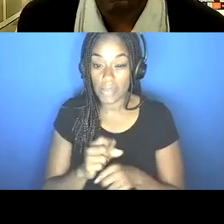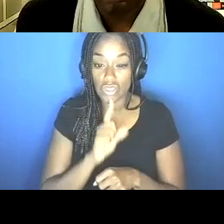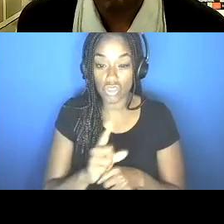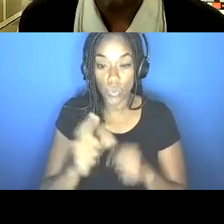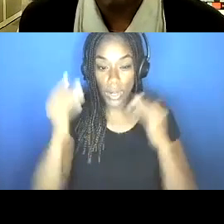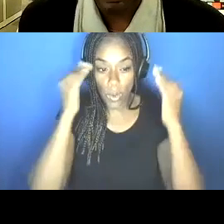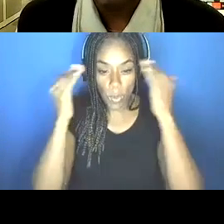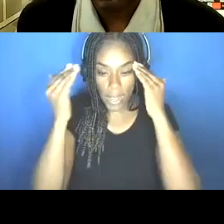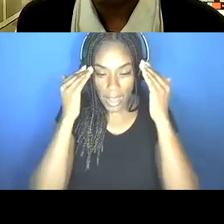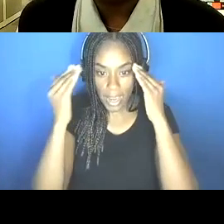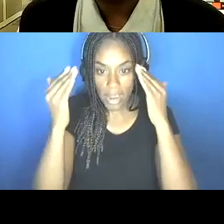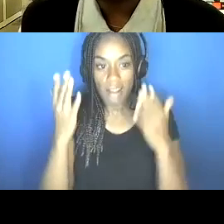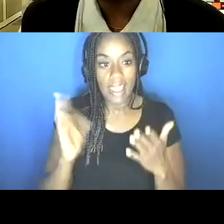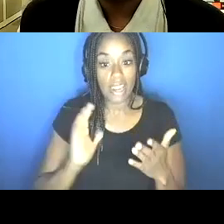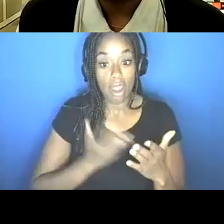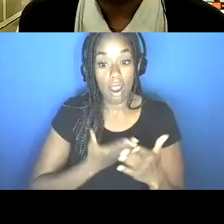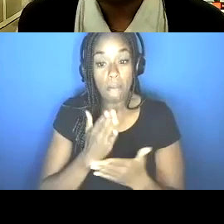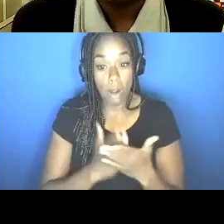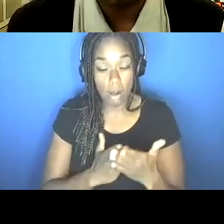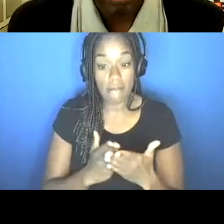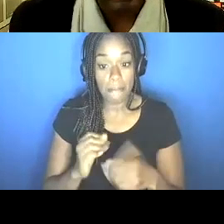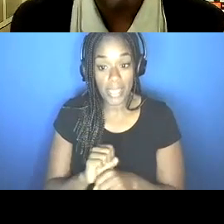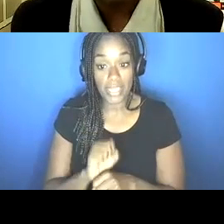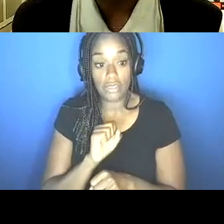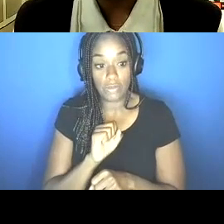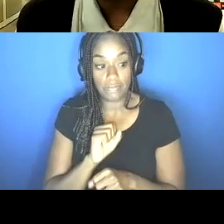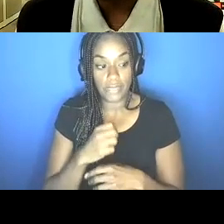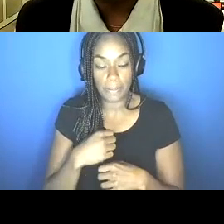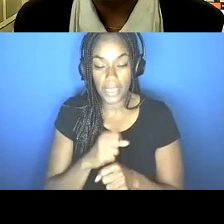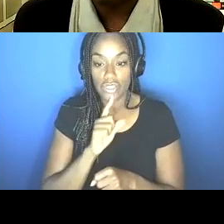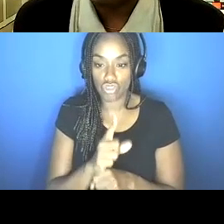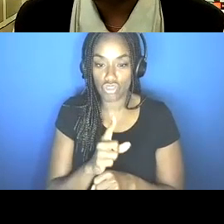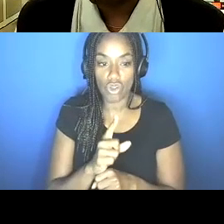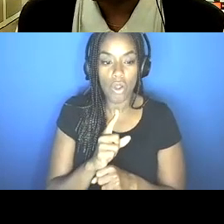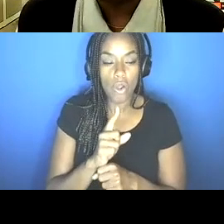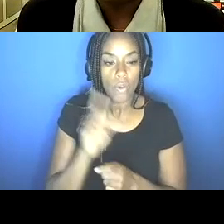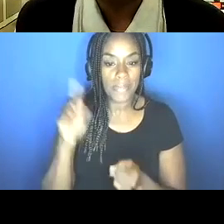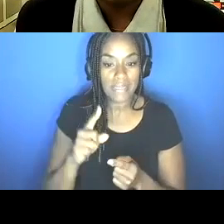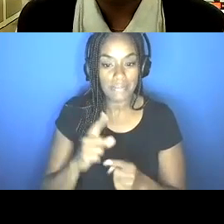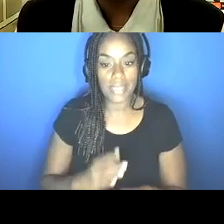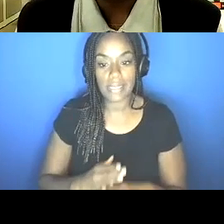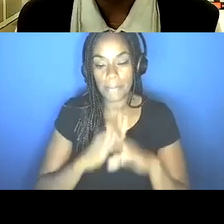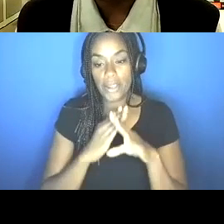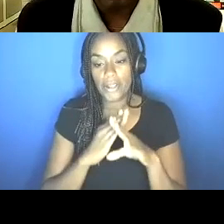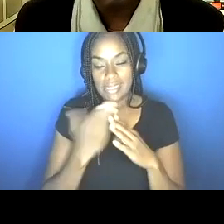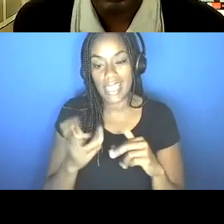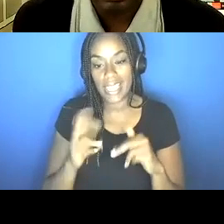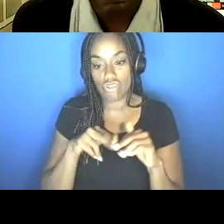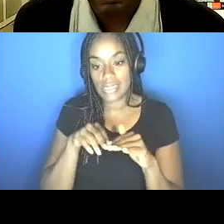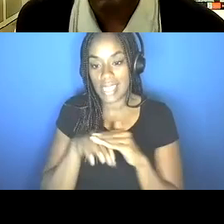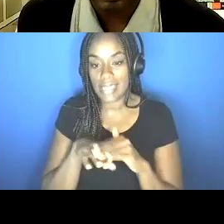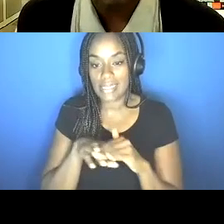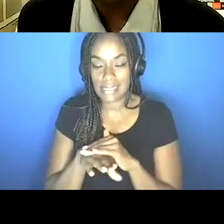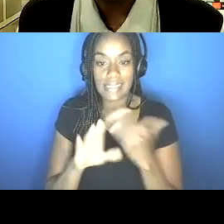working from our part, um, as a city to, um, minimize barriers, um, is, and, um, increase access is all part of how we